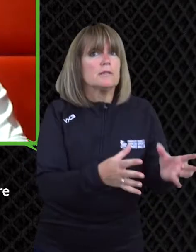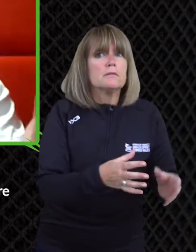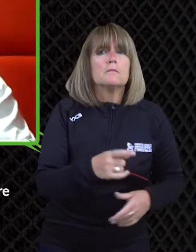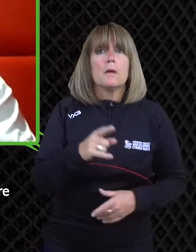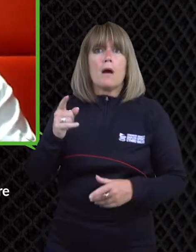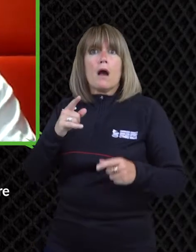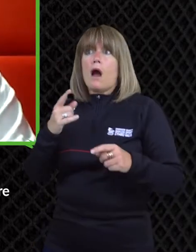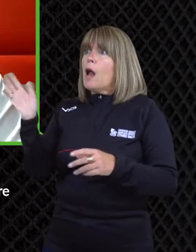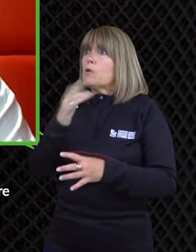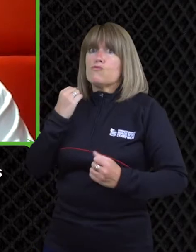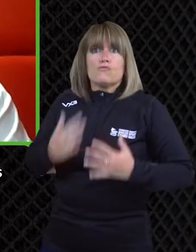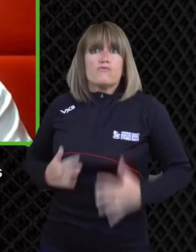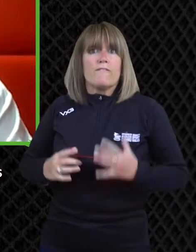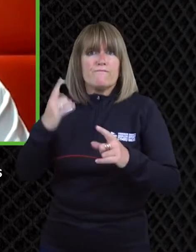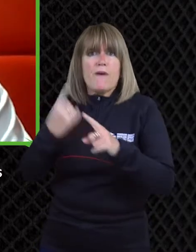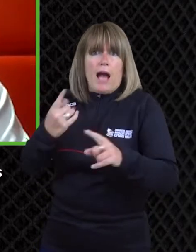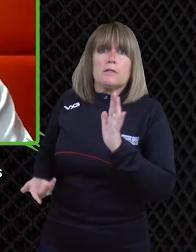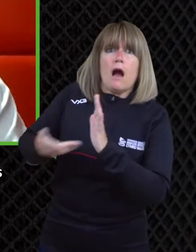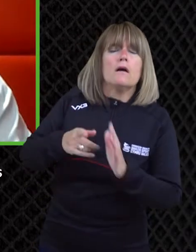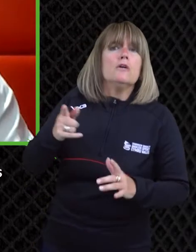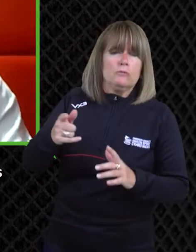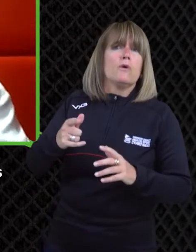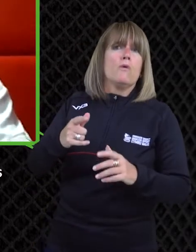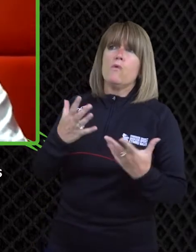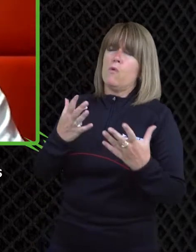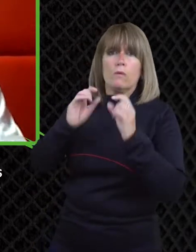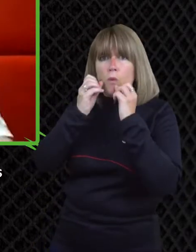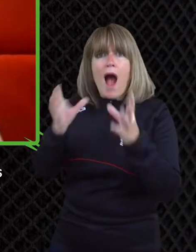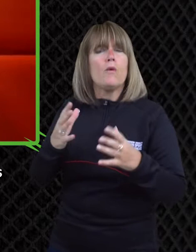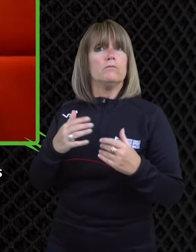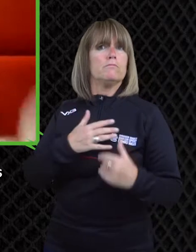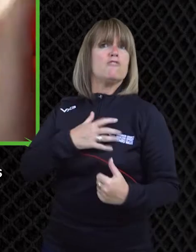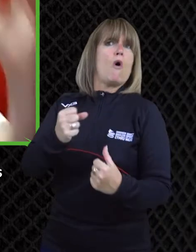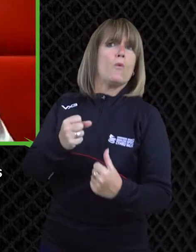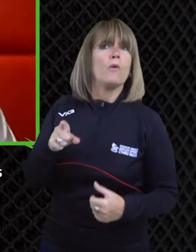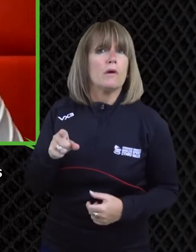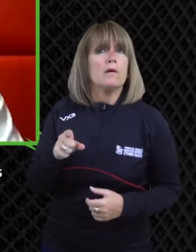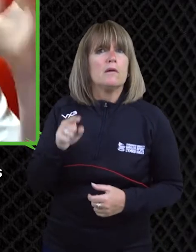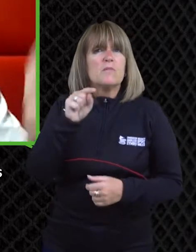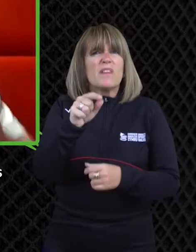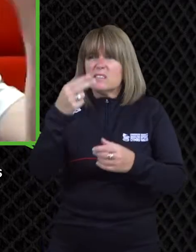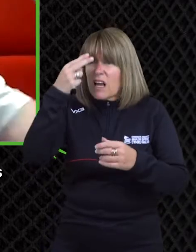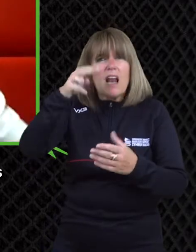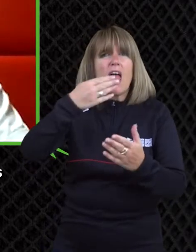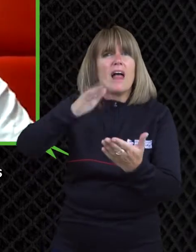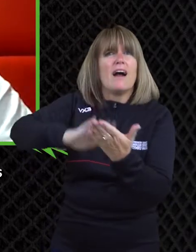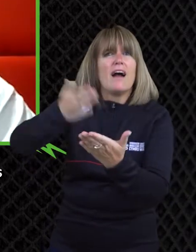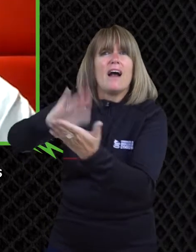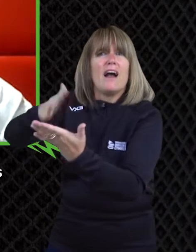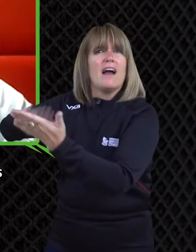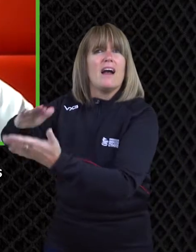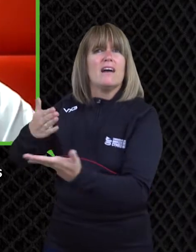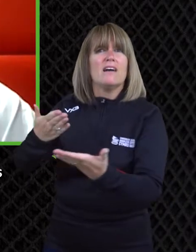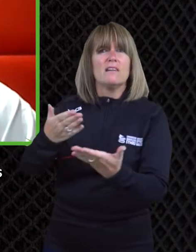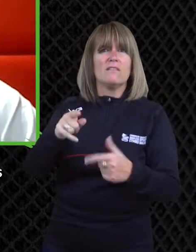they are don't get me wrong you know anyone who can for example you you sprint very quickly you're a super anyone who runs you know